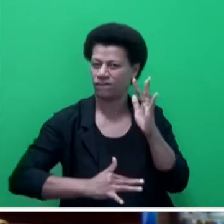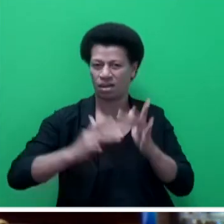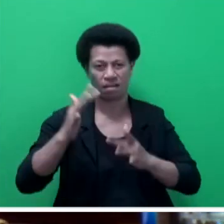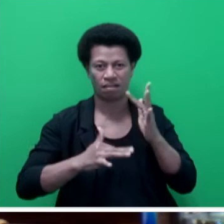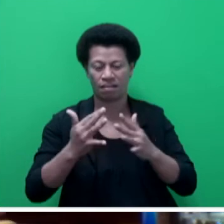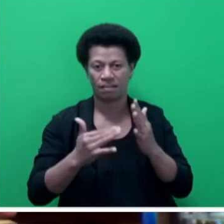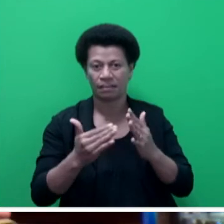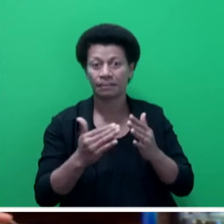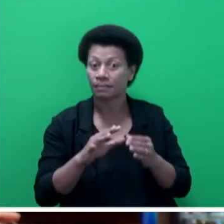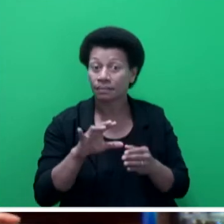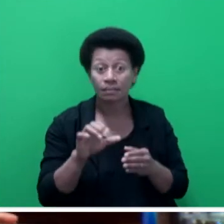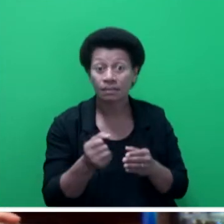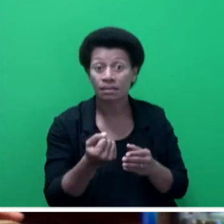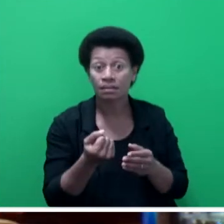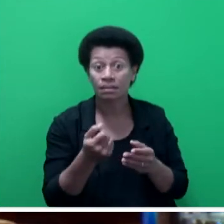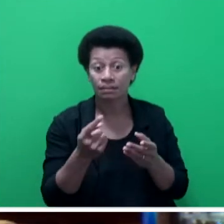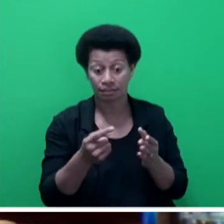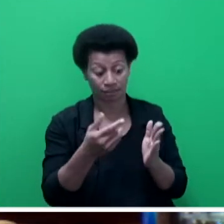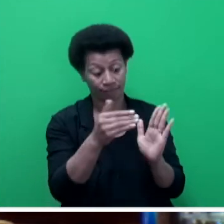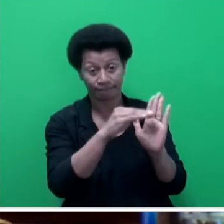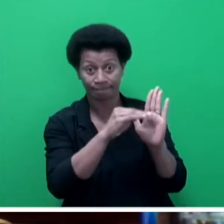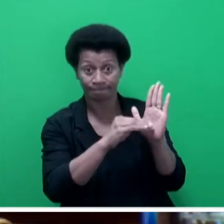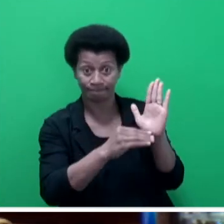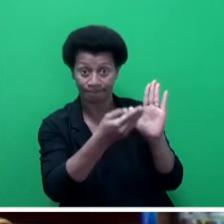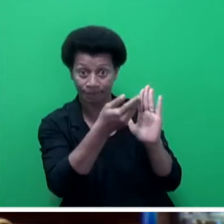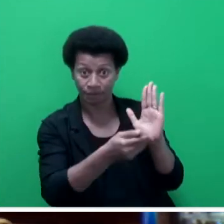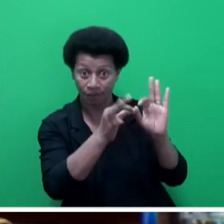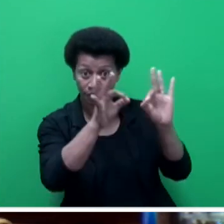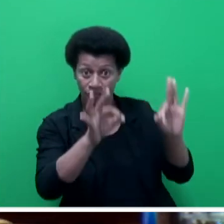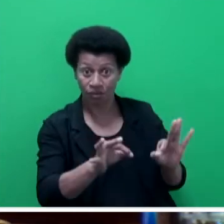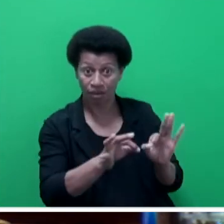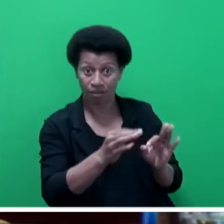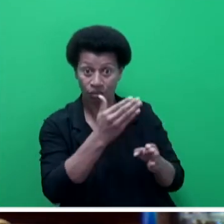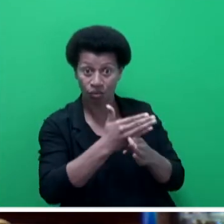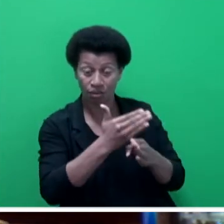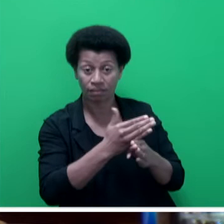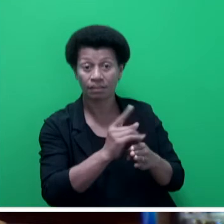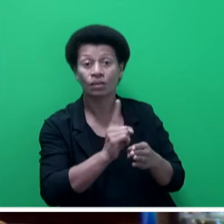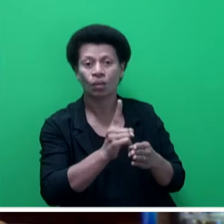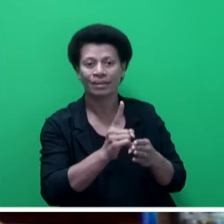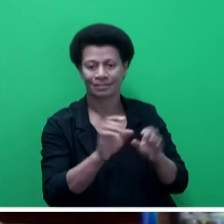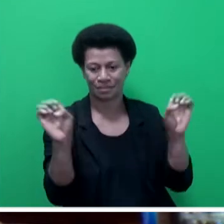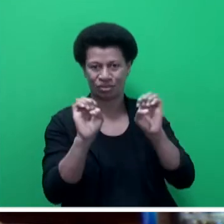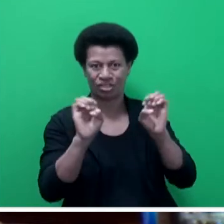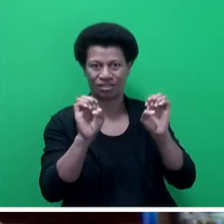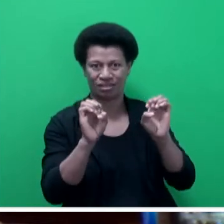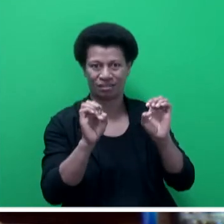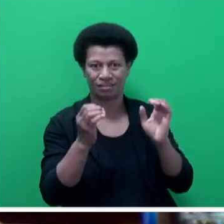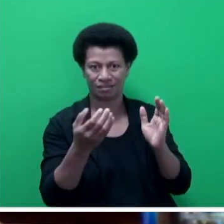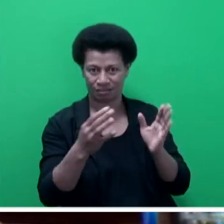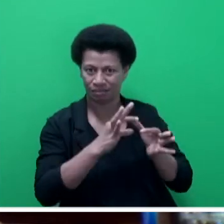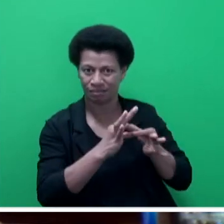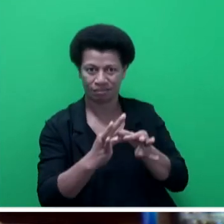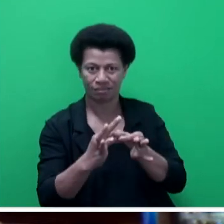approach promoted in the framework will assist in preventing and in dealing with emergencies. The NFA